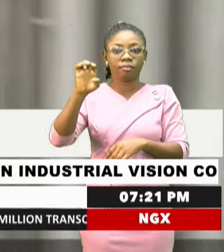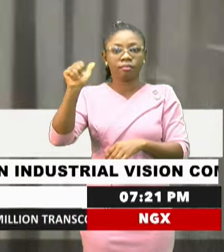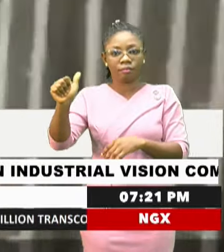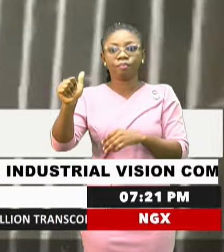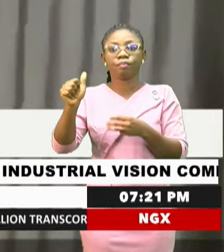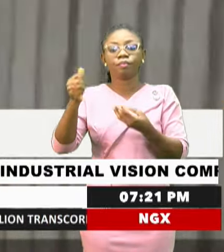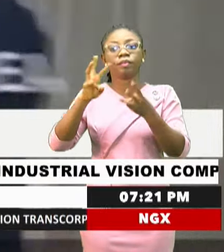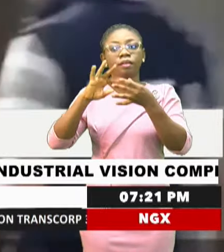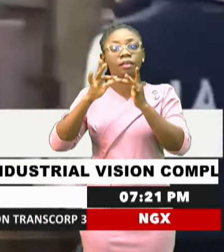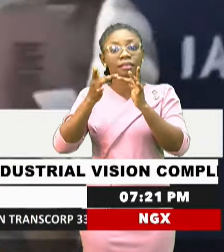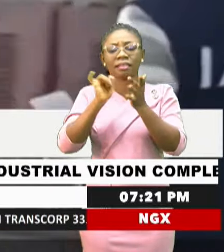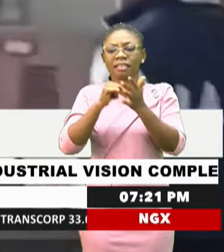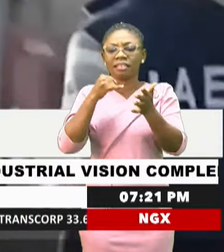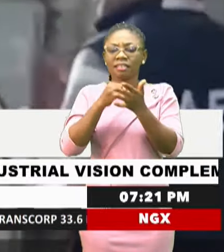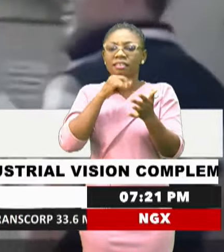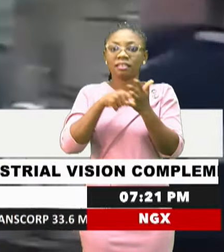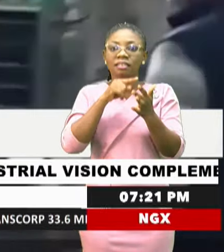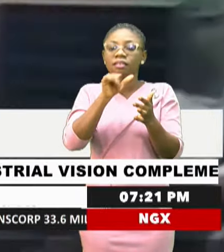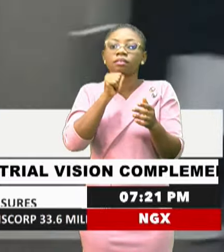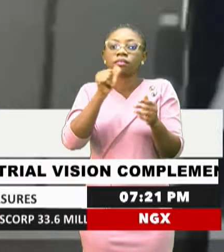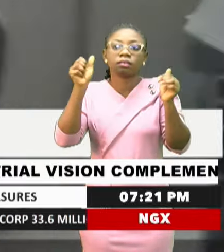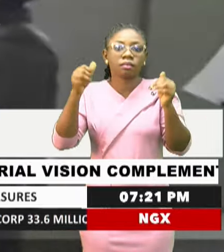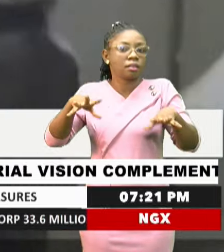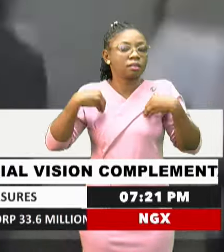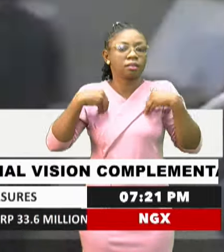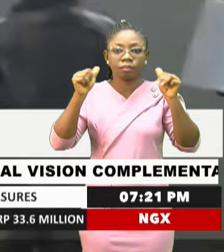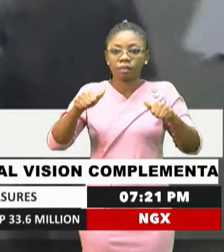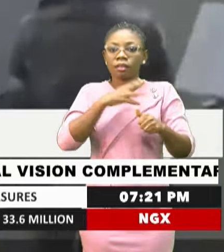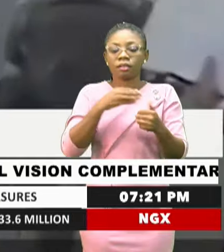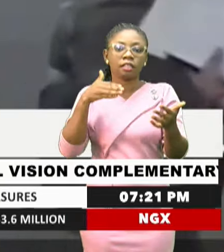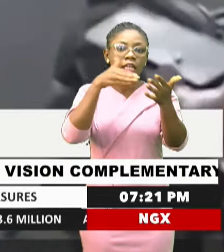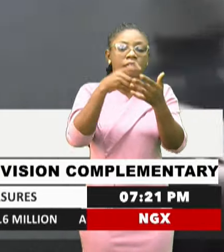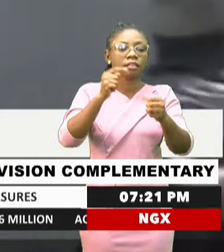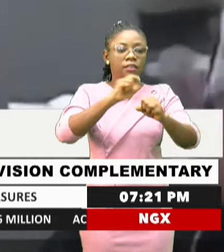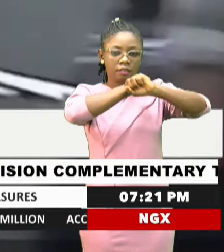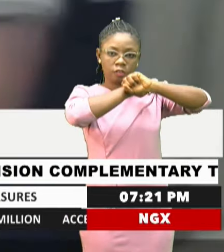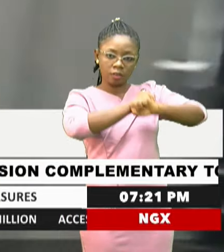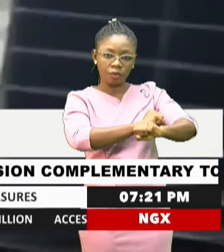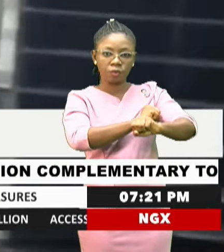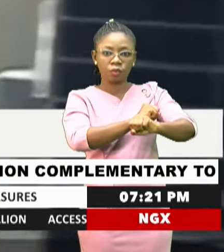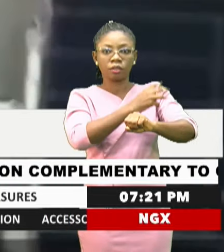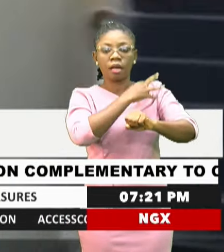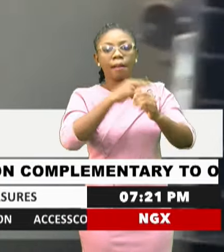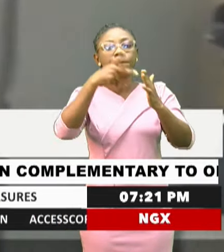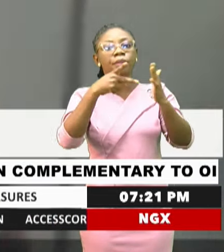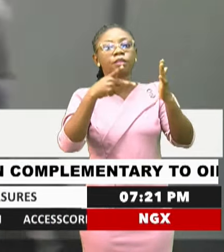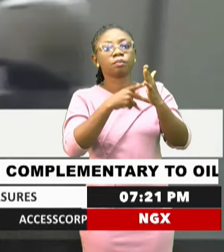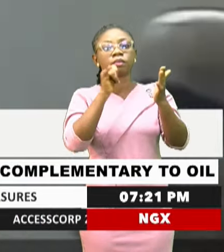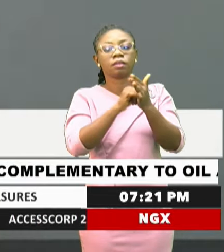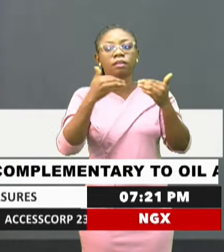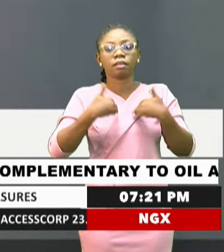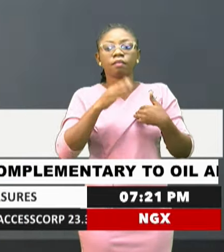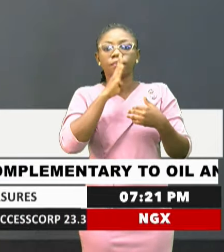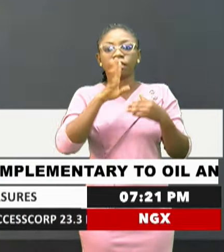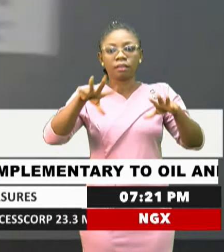is completely unacceptable and it runs counter to the safety pillars and concrete principles which have been accepted